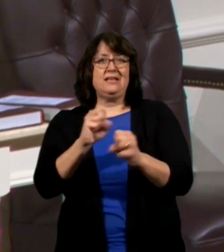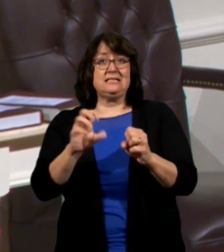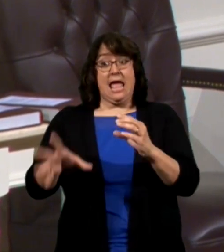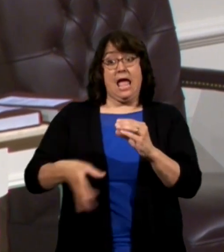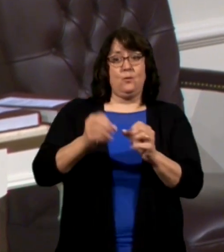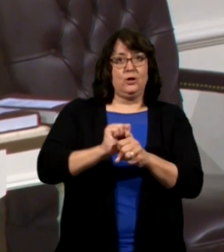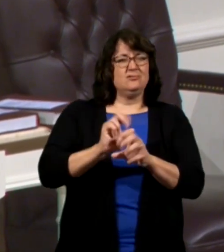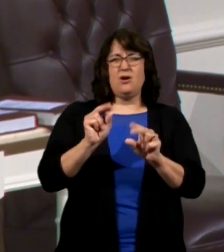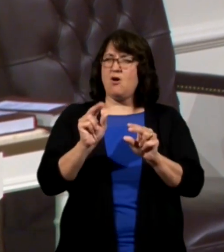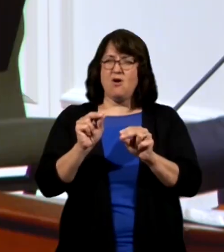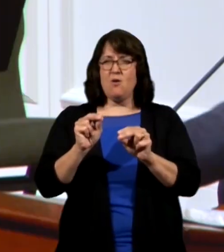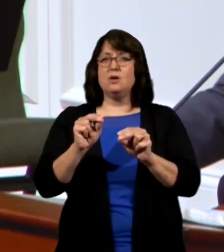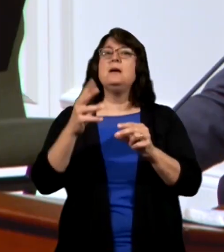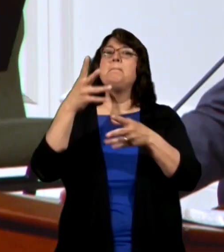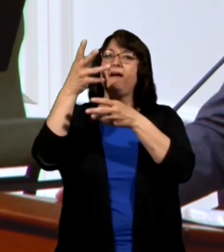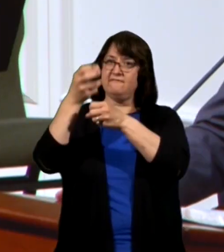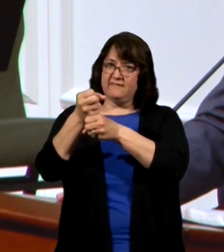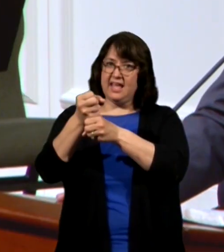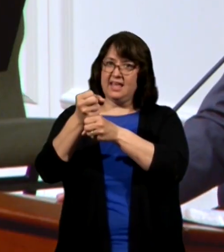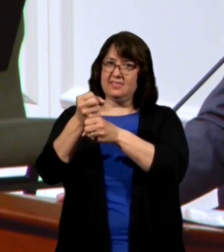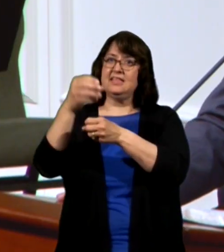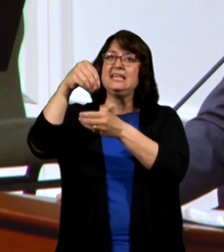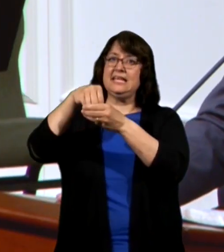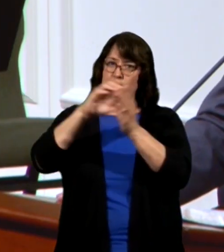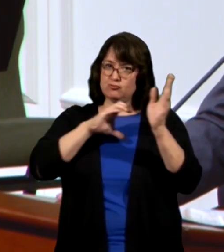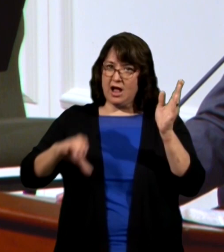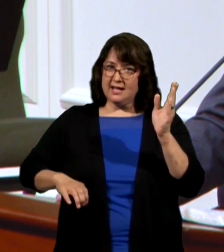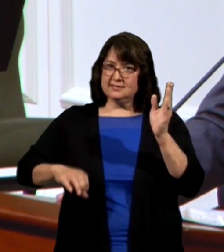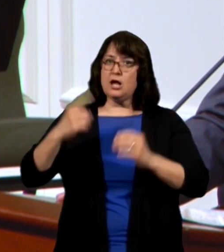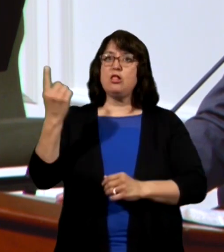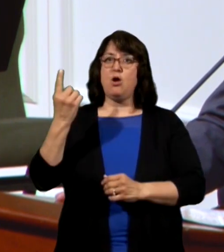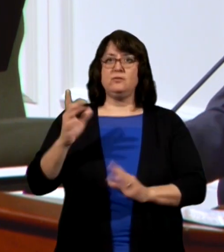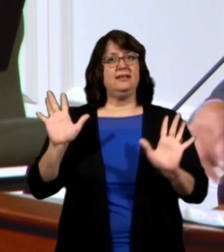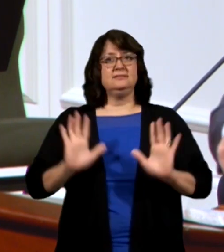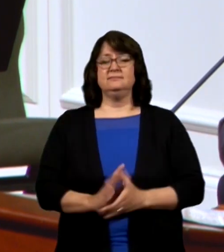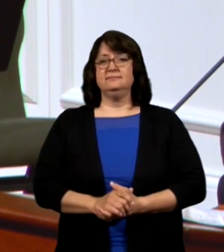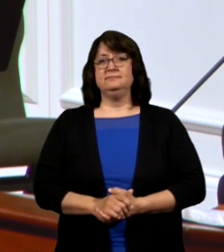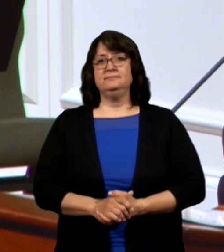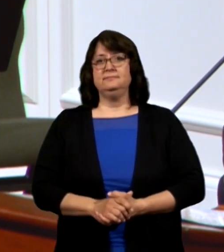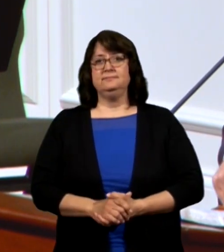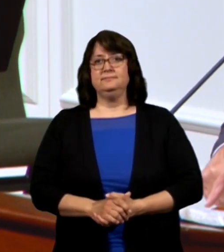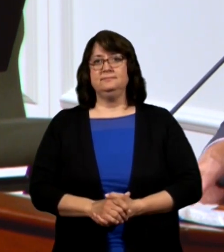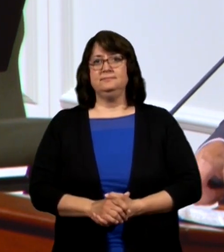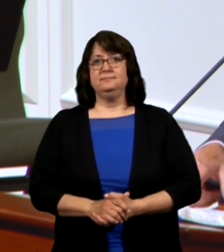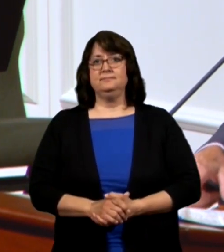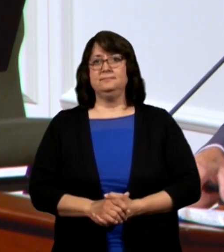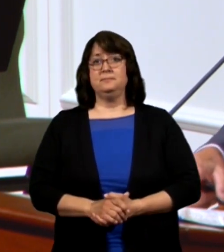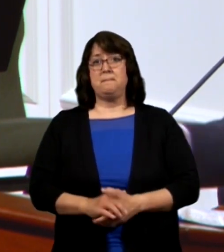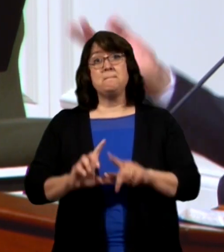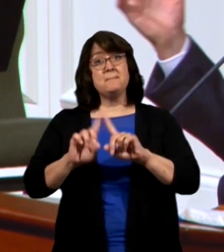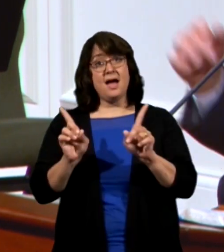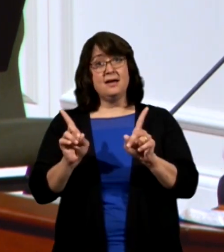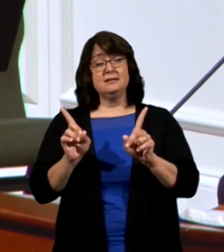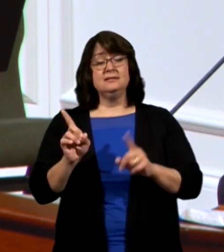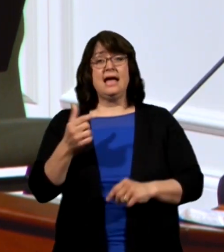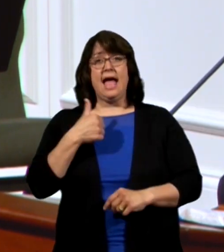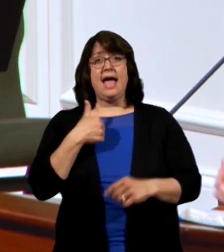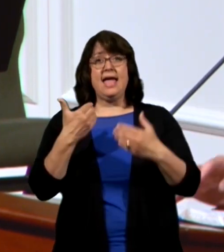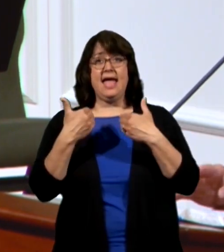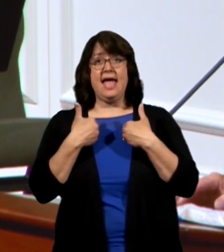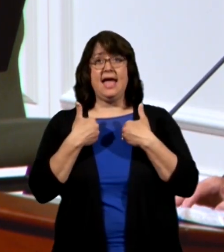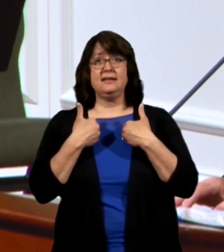it's by faith in Christ alone but I had a